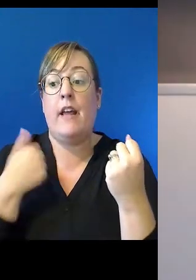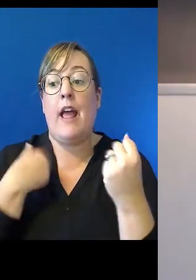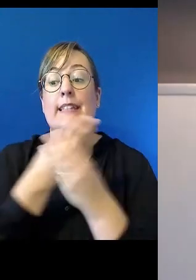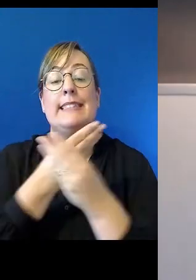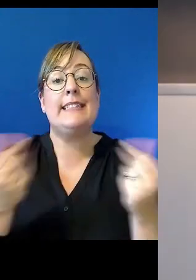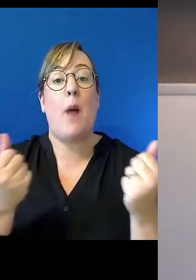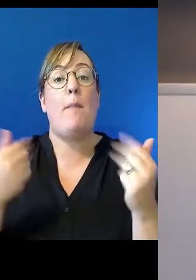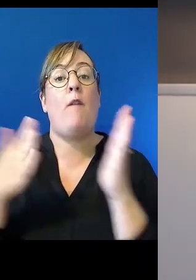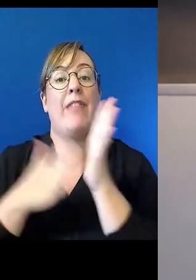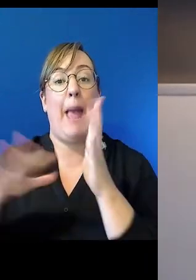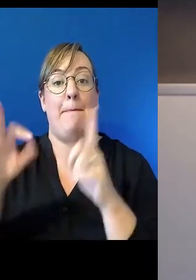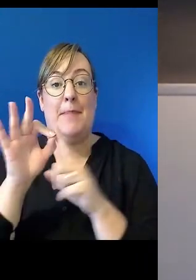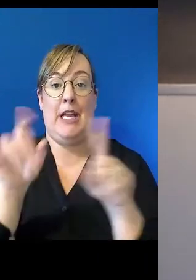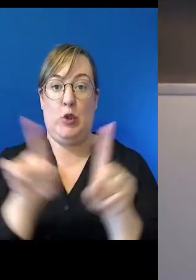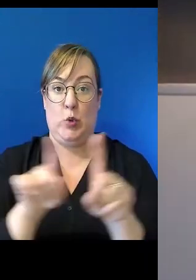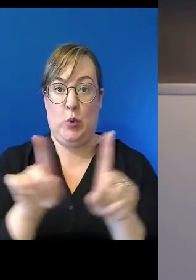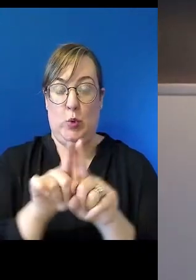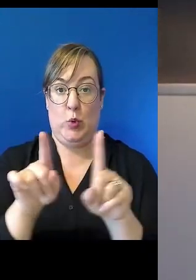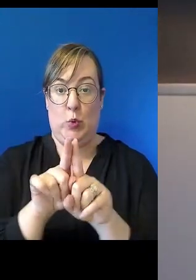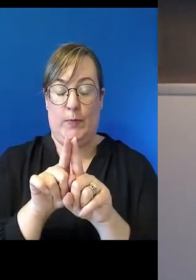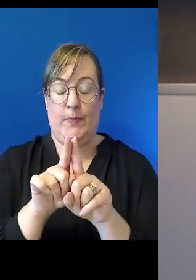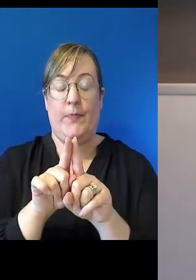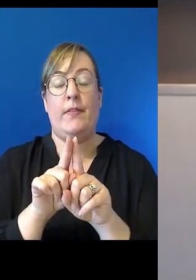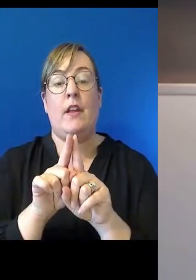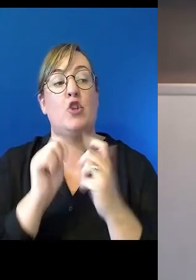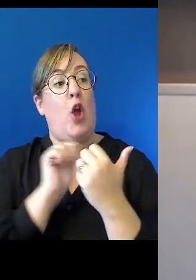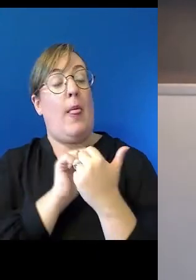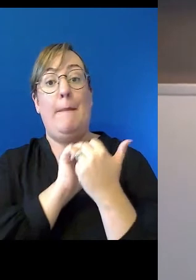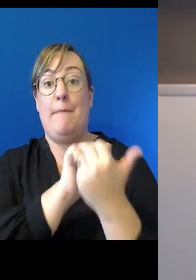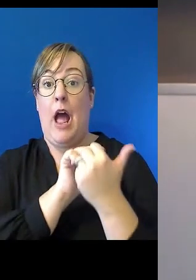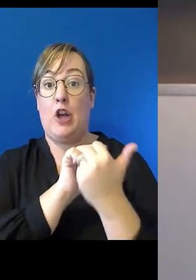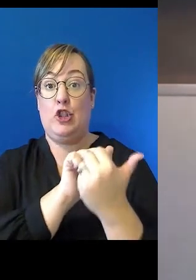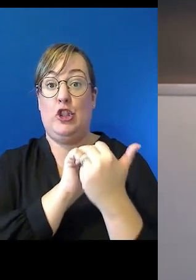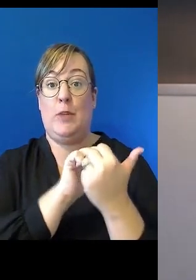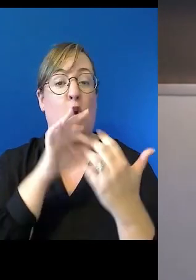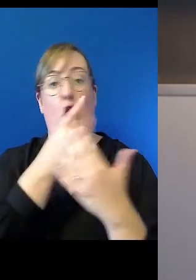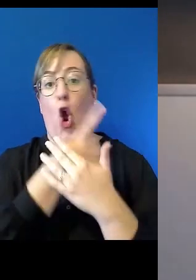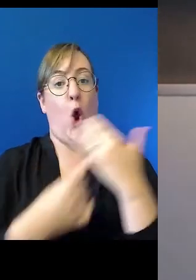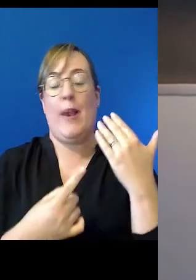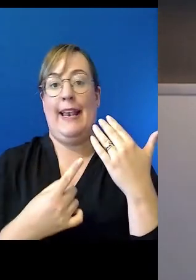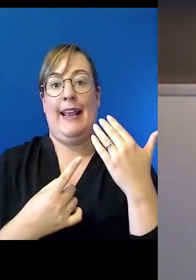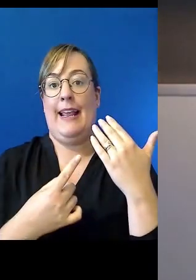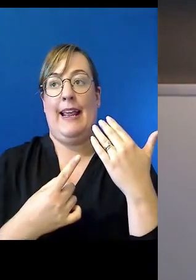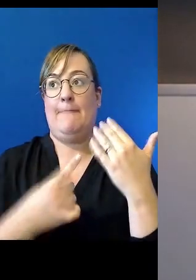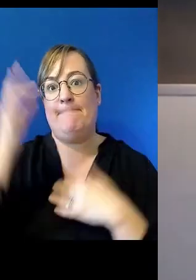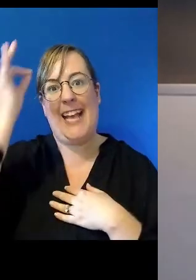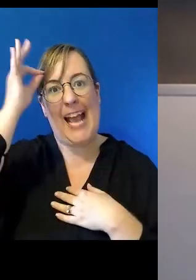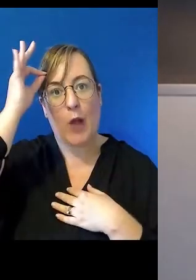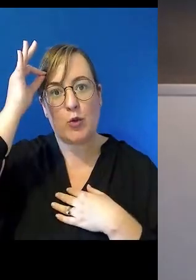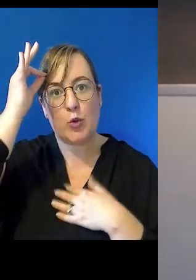So, in a sense, the partnership is not limited to those, you know, like Joint Council and